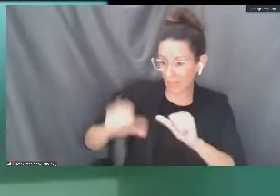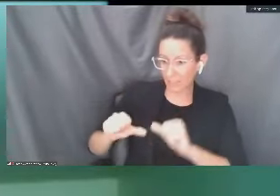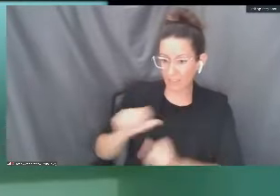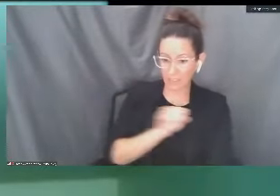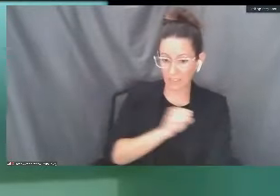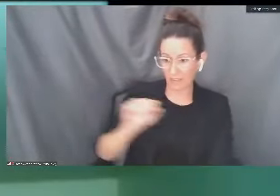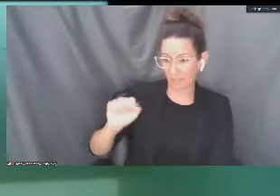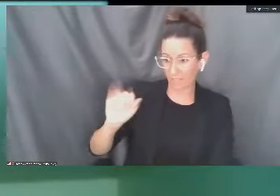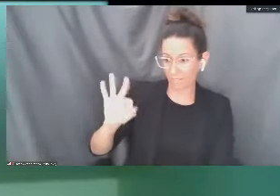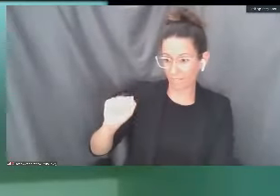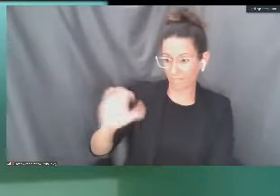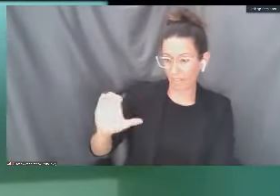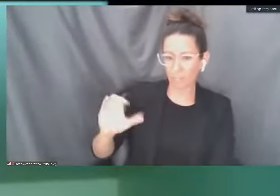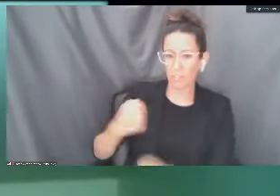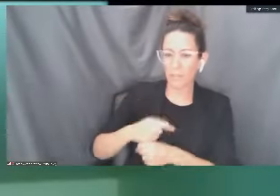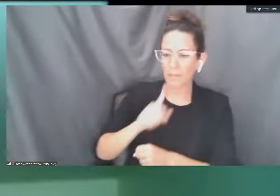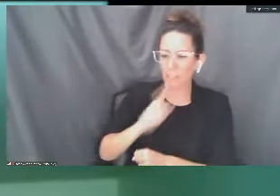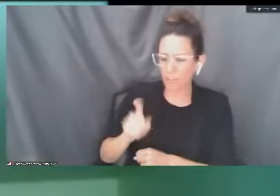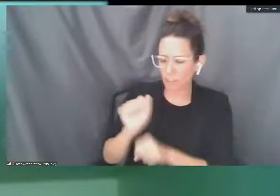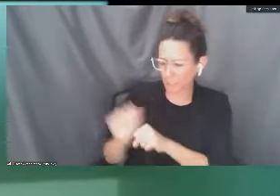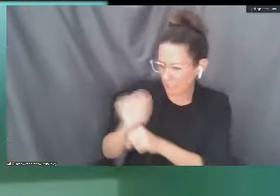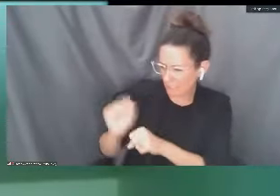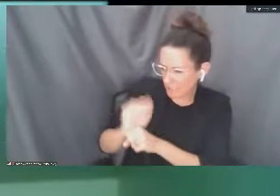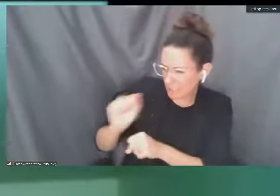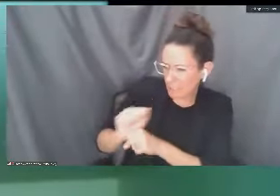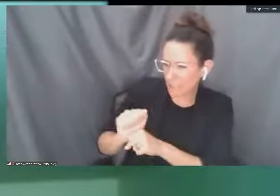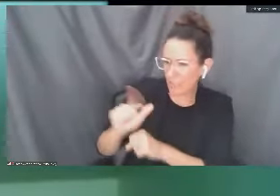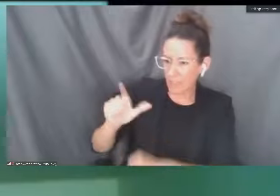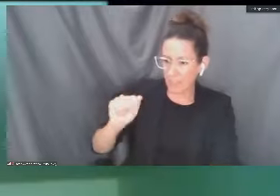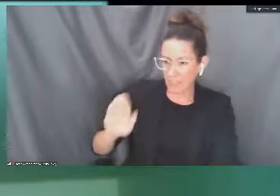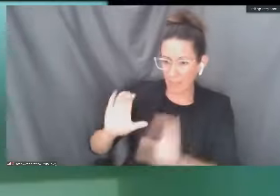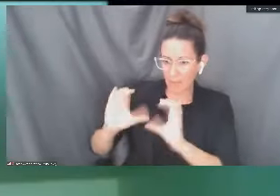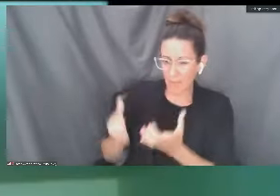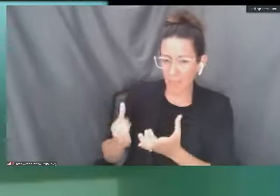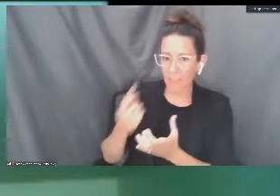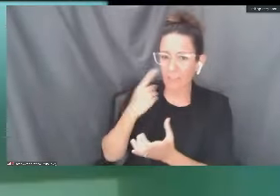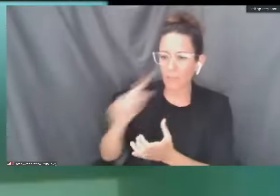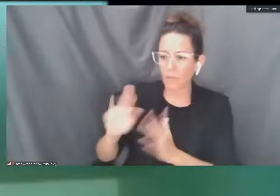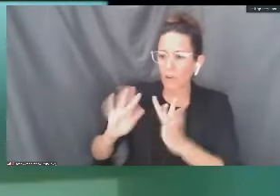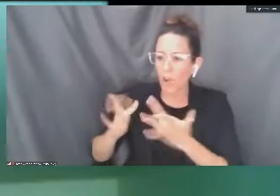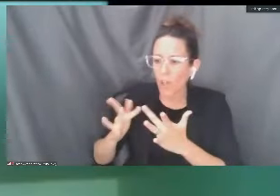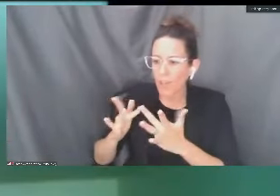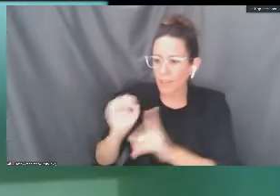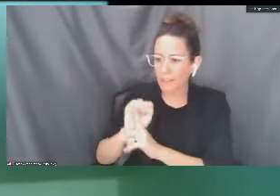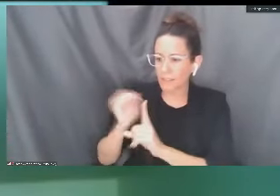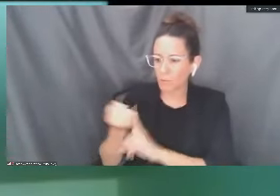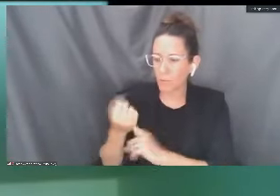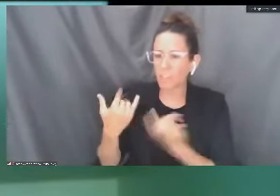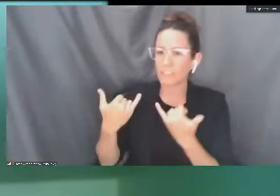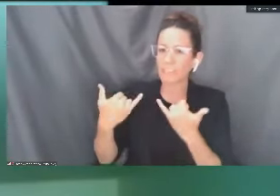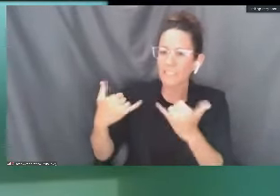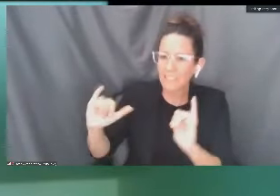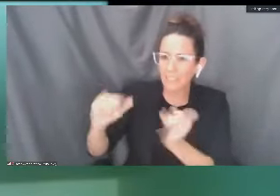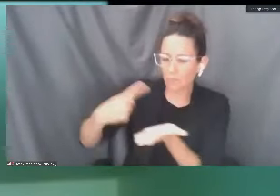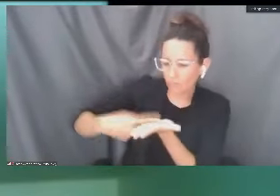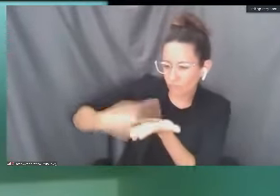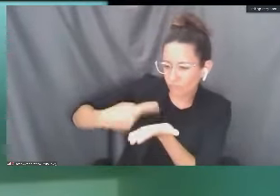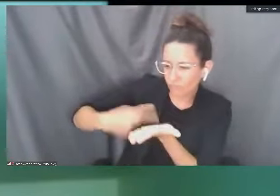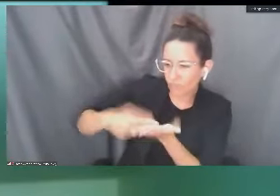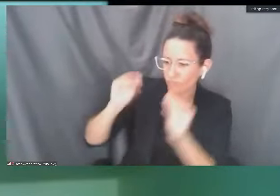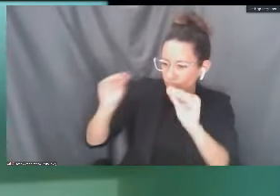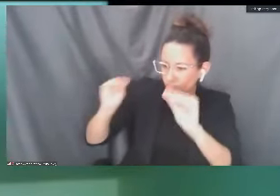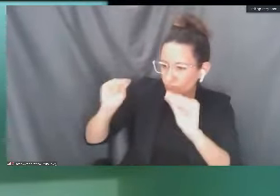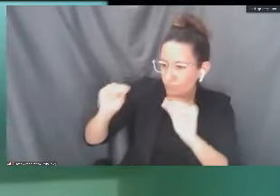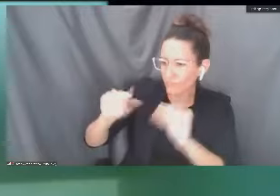diligently to ensure that lab courses in an online environment are covering the necessary components to give students credit for these